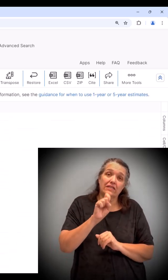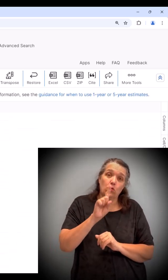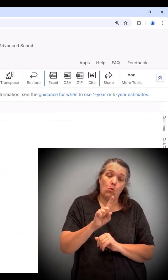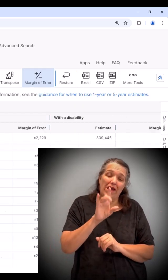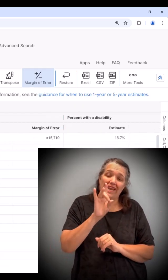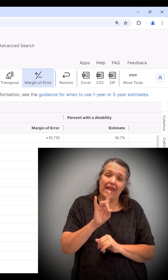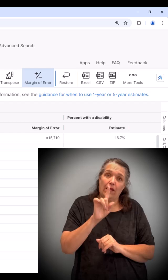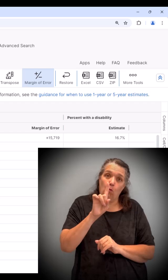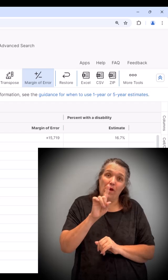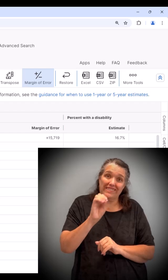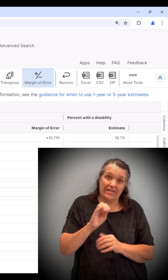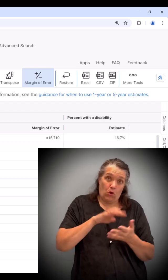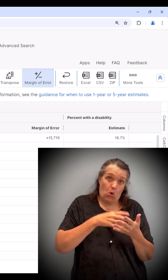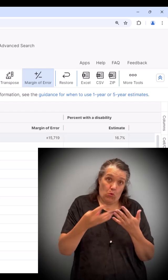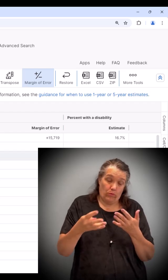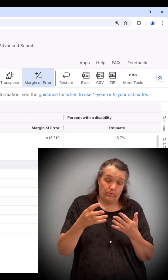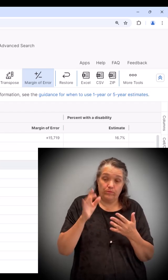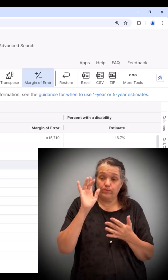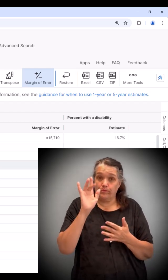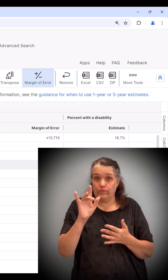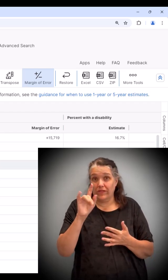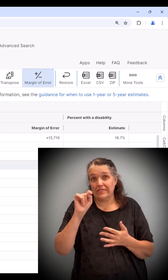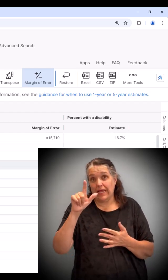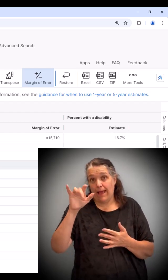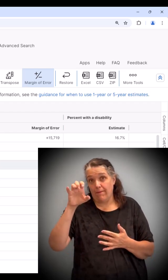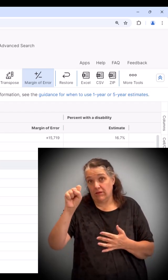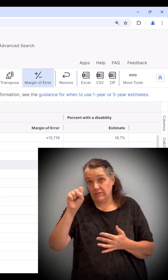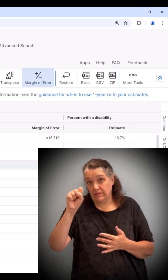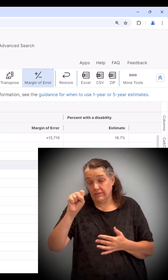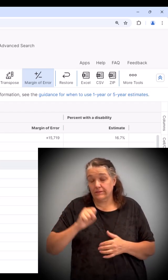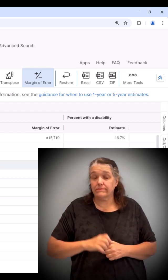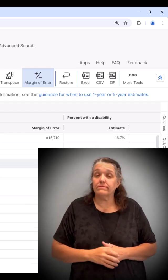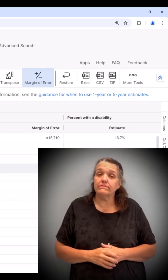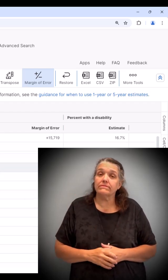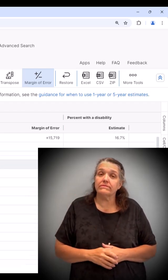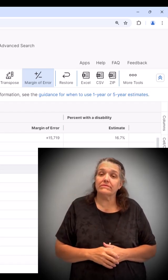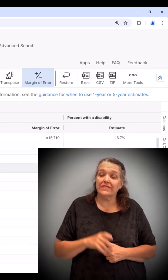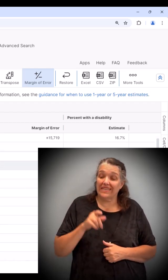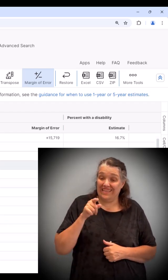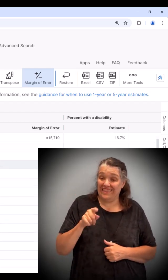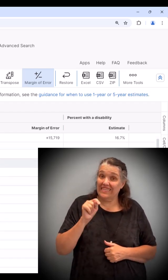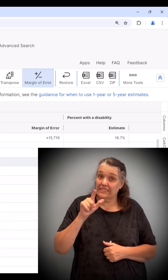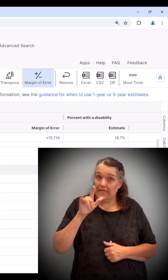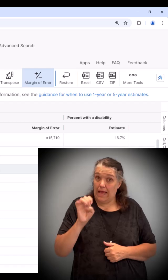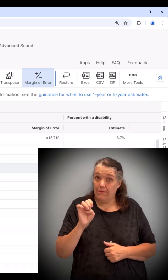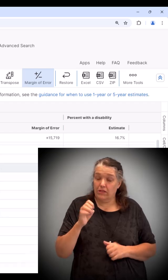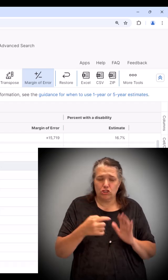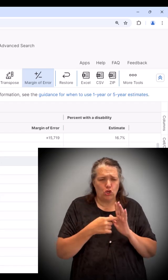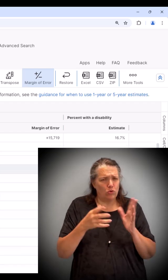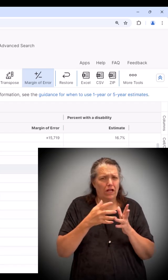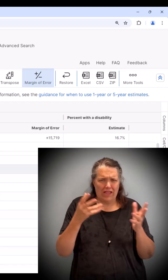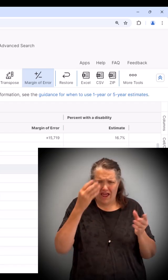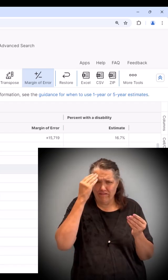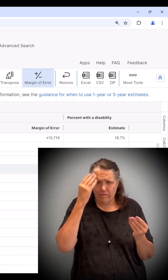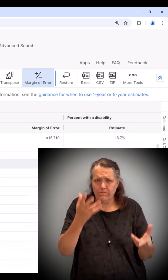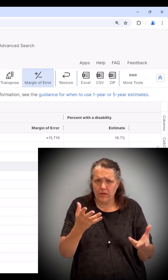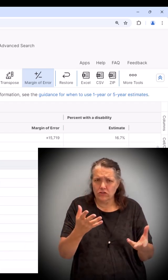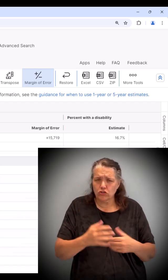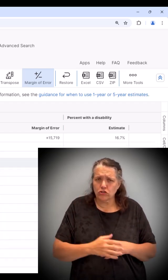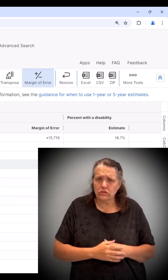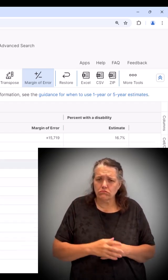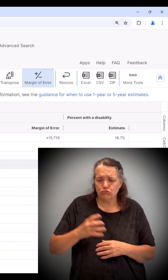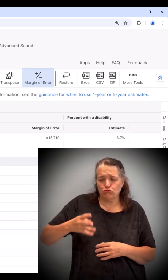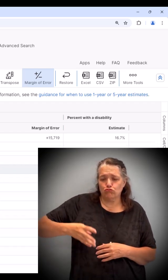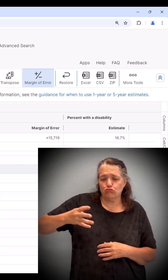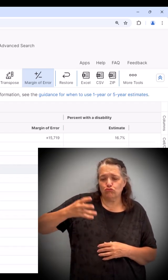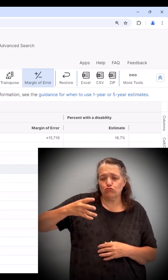In this table, we have quite a bit of information. As we scroll through the rows of the table, we find data for sex,